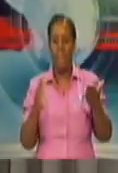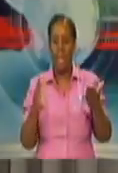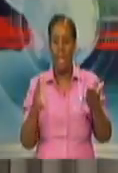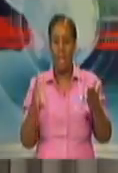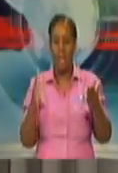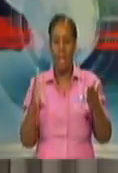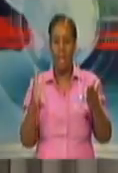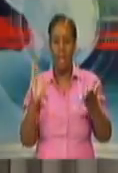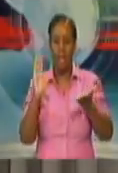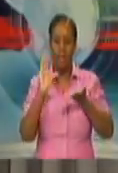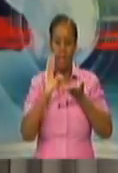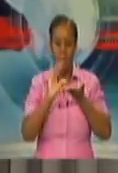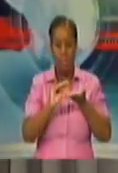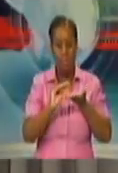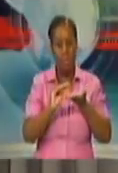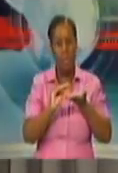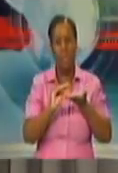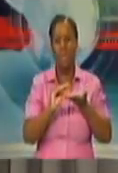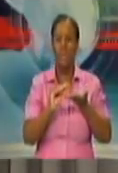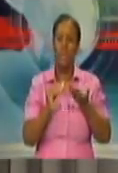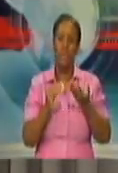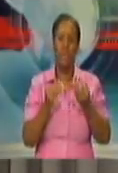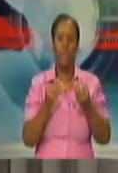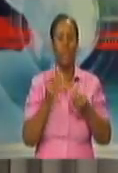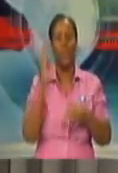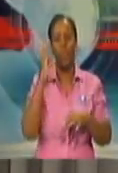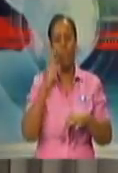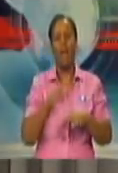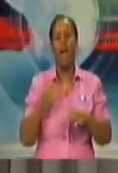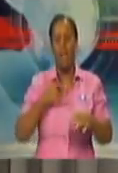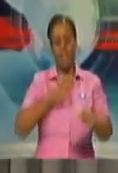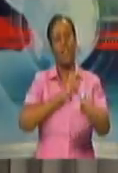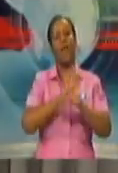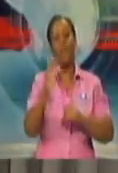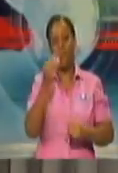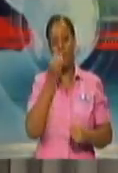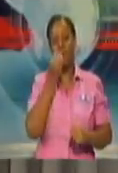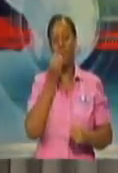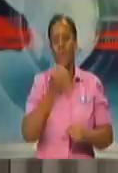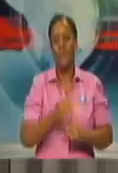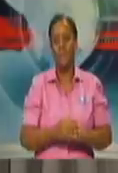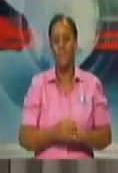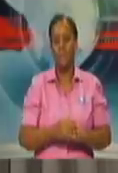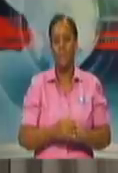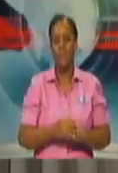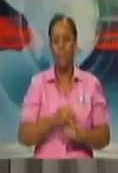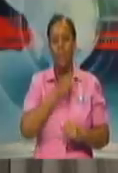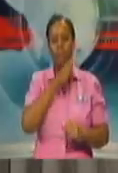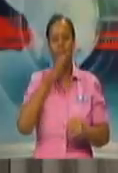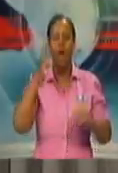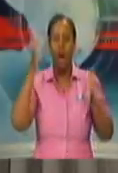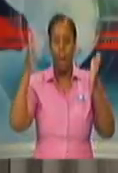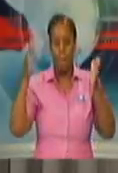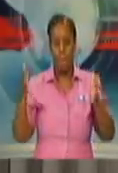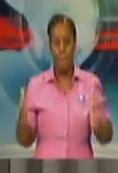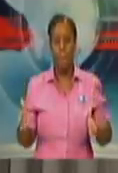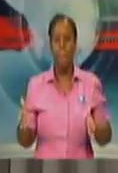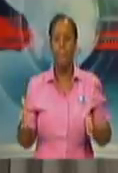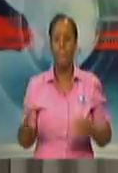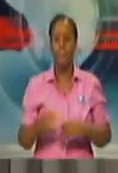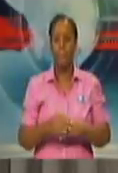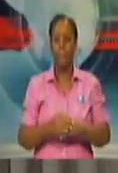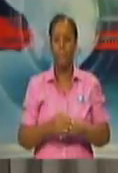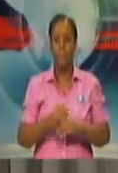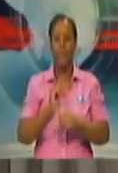by the Ministry of Agriculture and our farmers. The production levels are up.